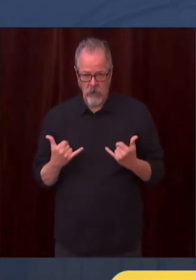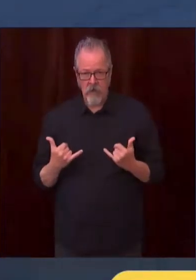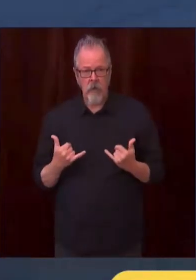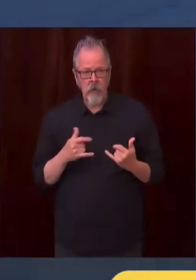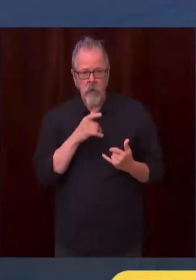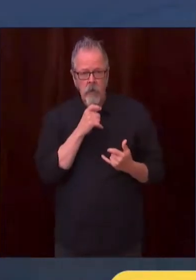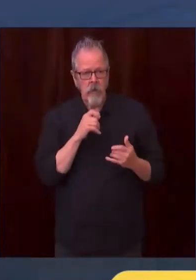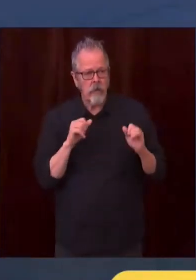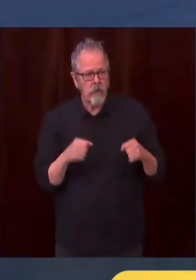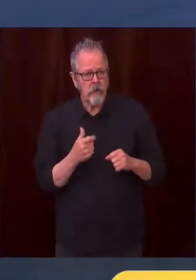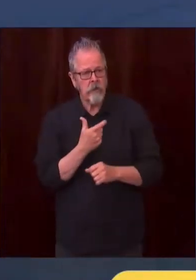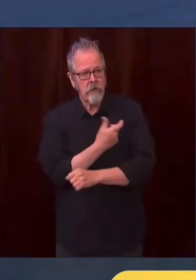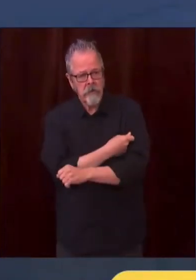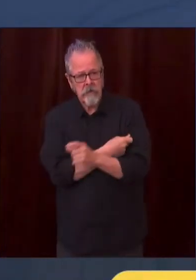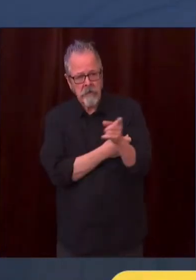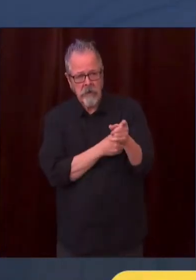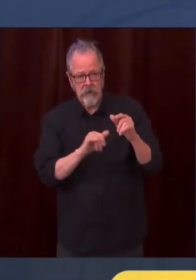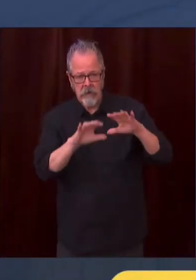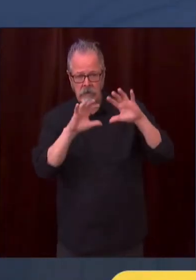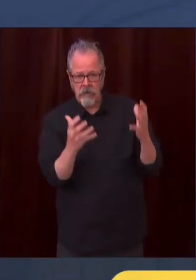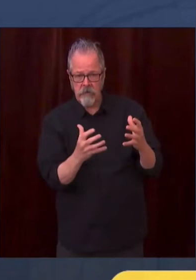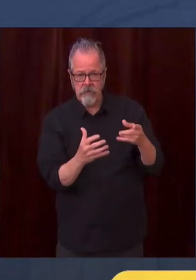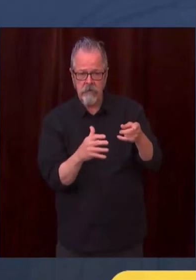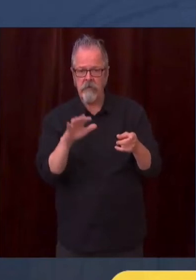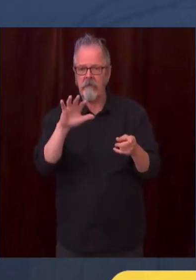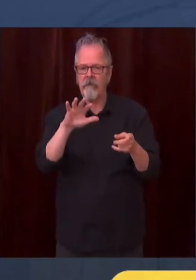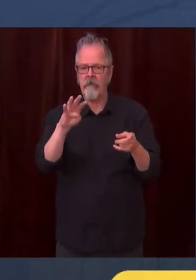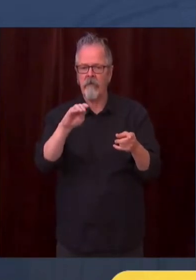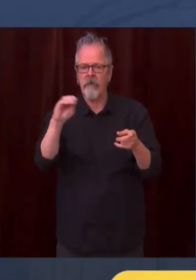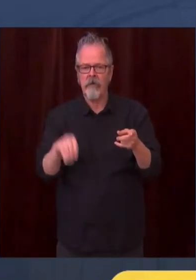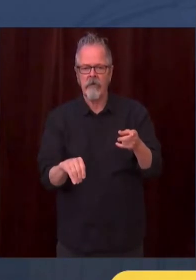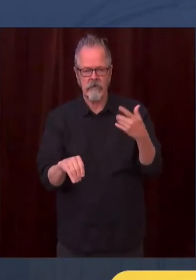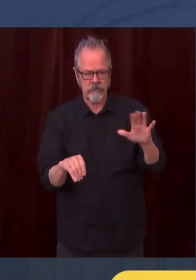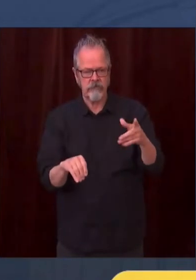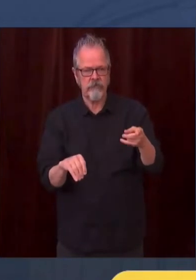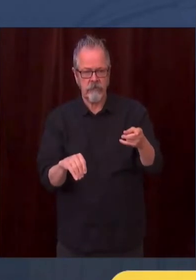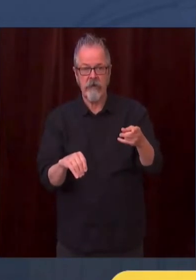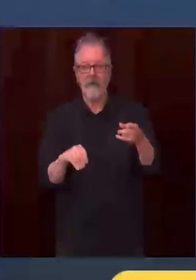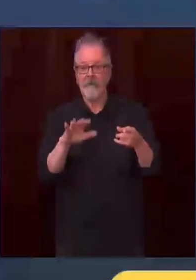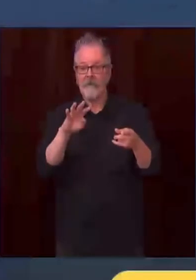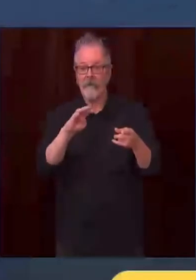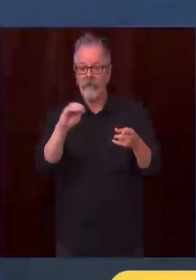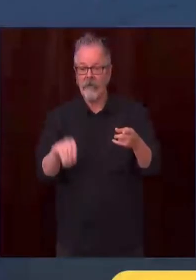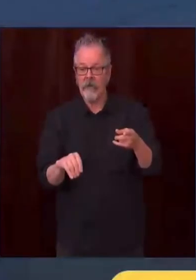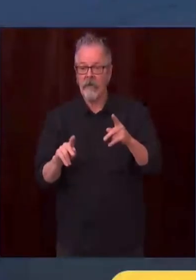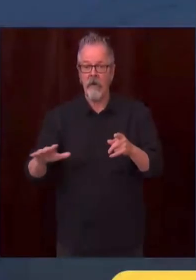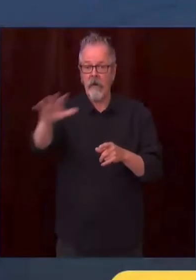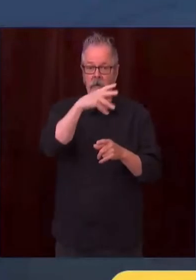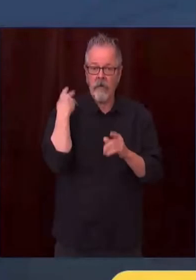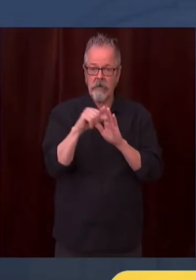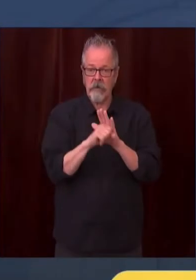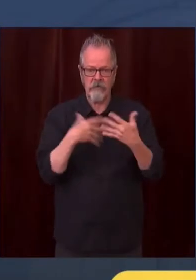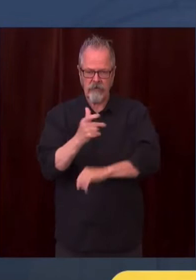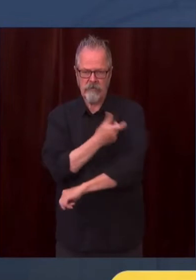received their first dose of the vaccine, and 38% are now fully vaccinated. Obviously, we want that effort